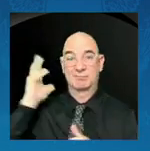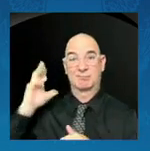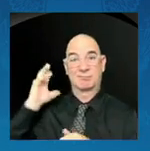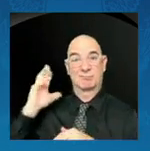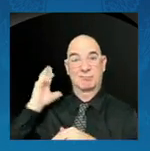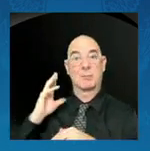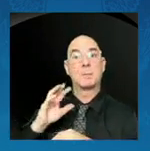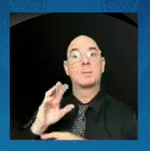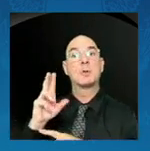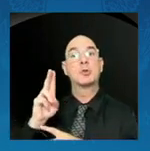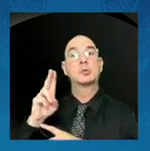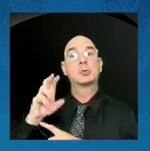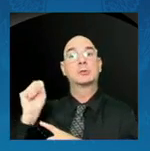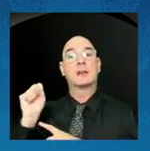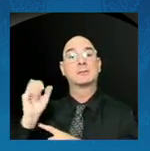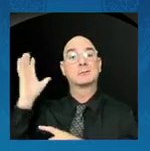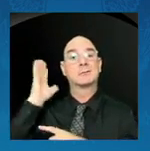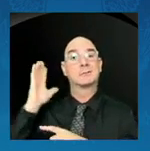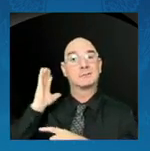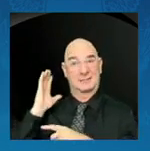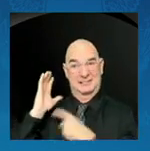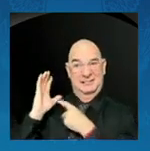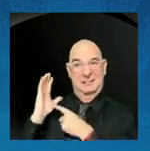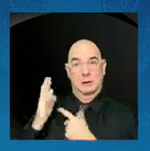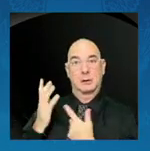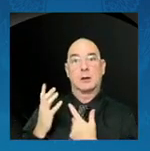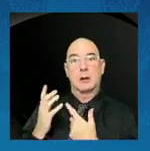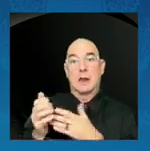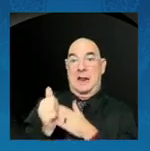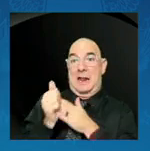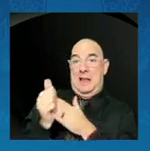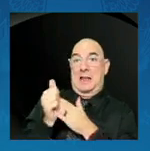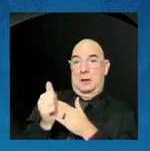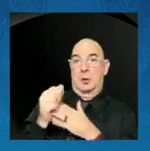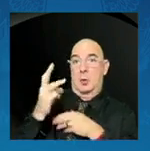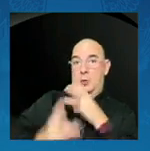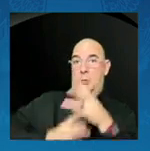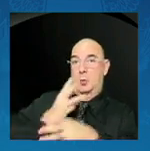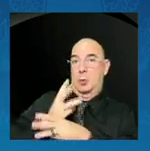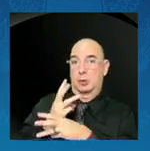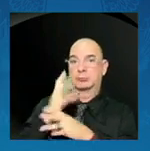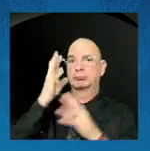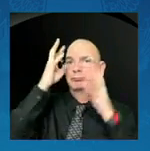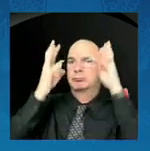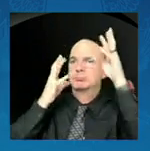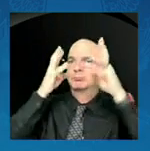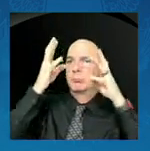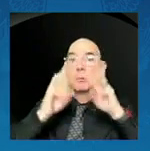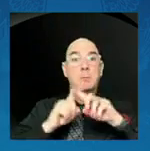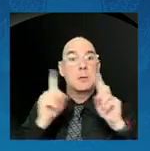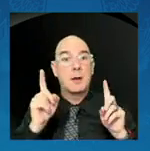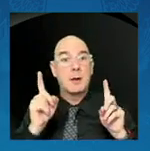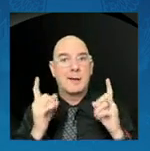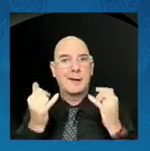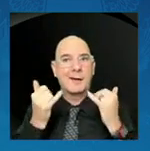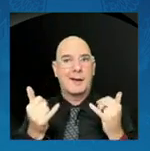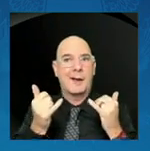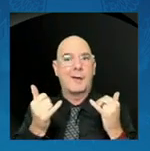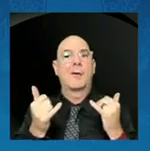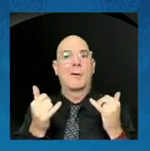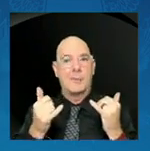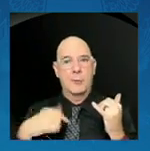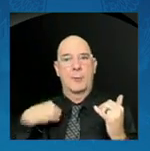used to lead the world on innovation. But right now, our nation is falling behind